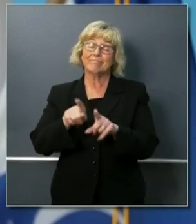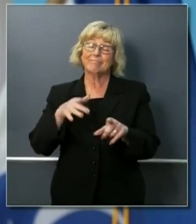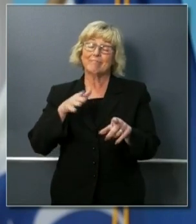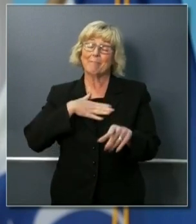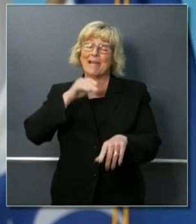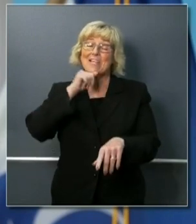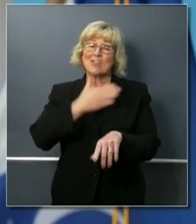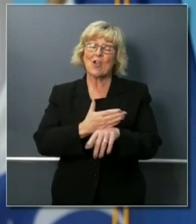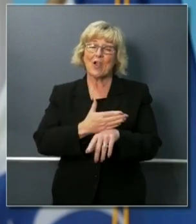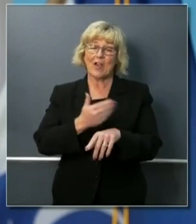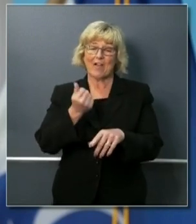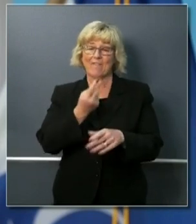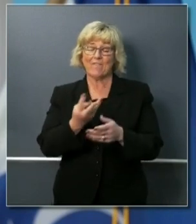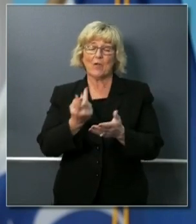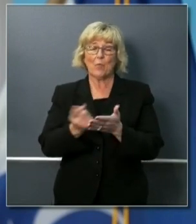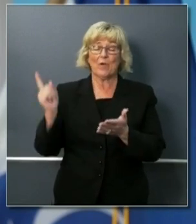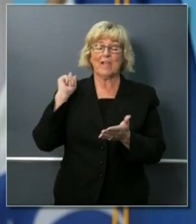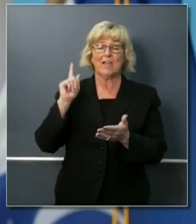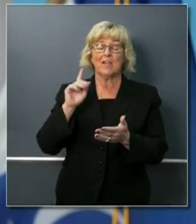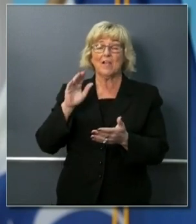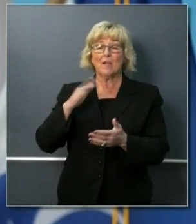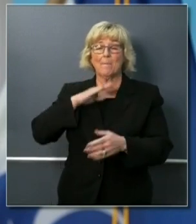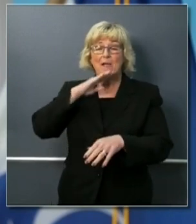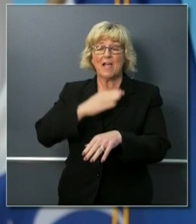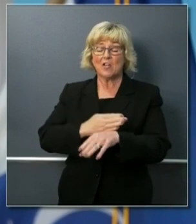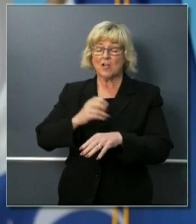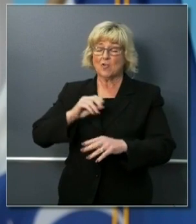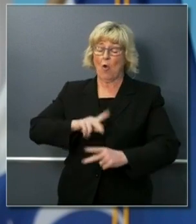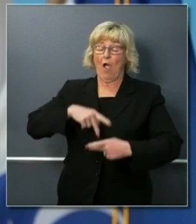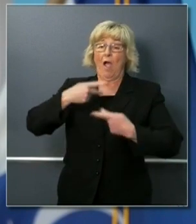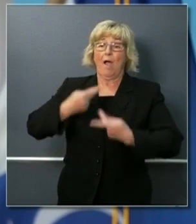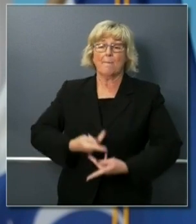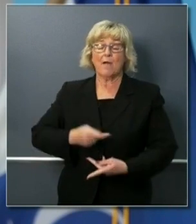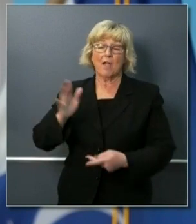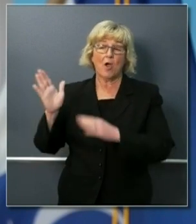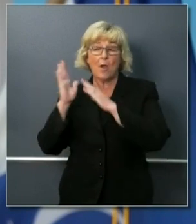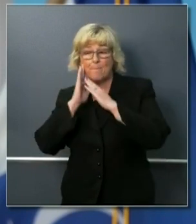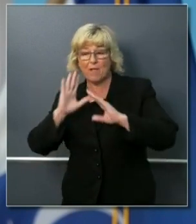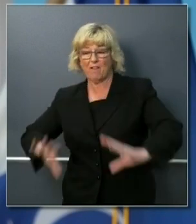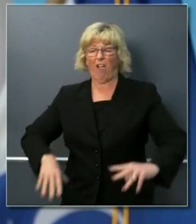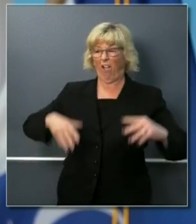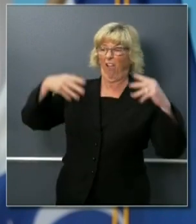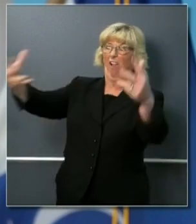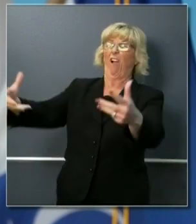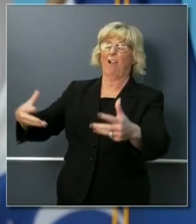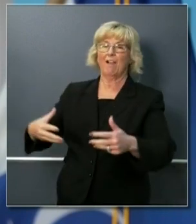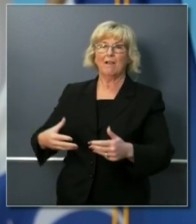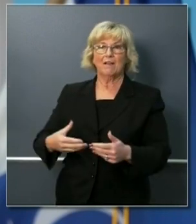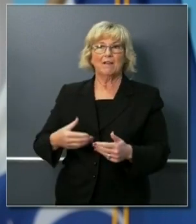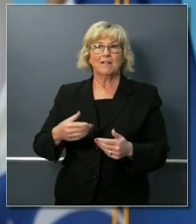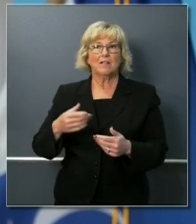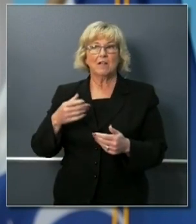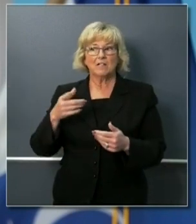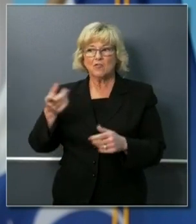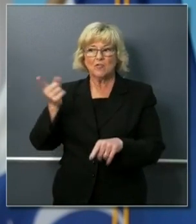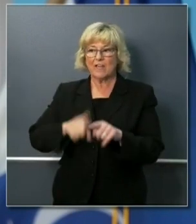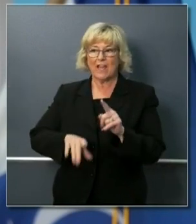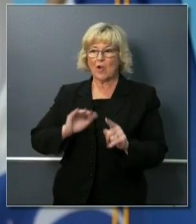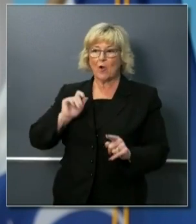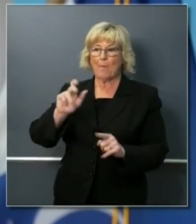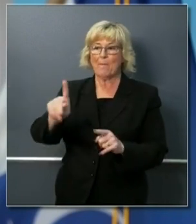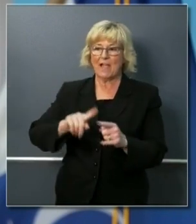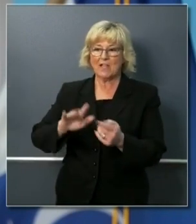weeks ago she threw her bed over because she was so upset when I told her it's likely she wasn't going to go back to school